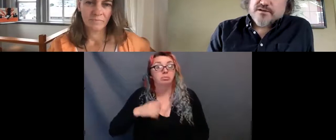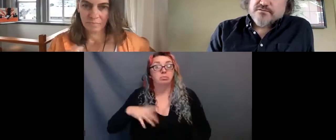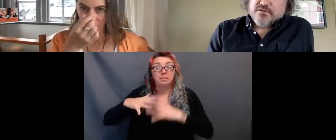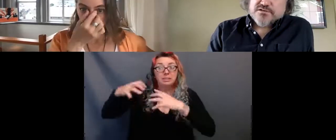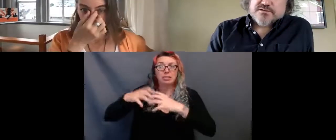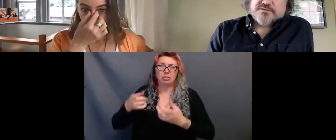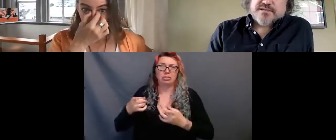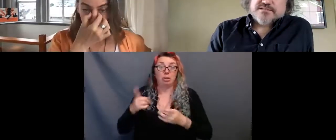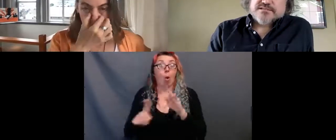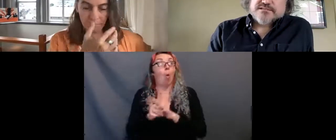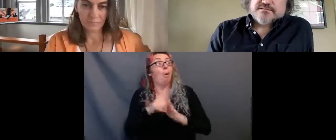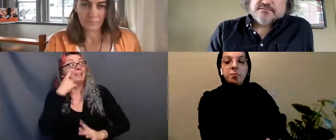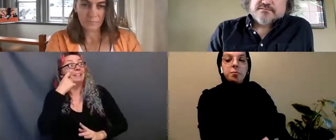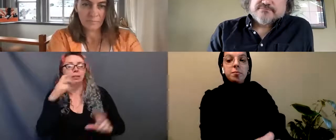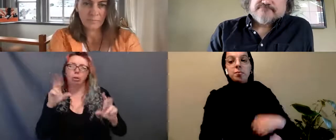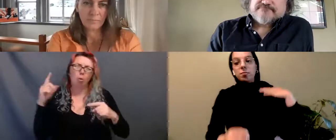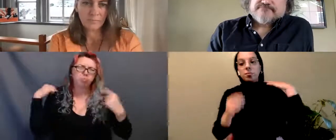welcoming folks to our spaces.